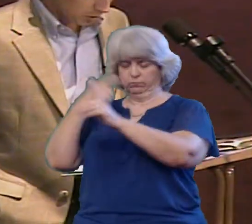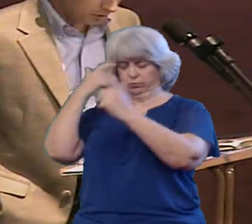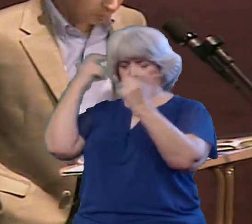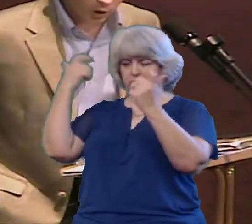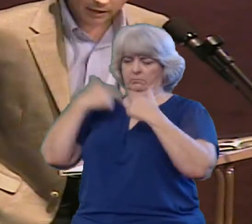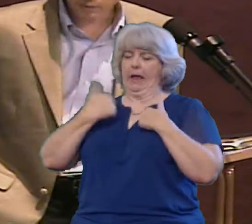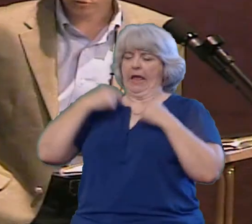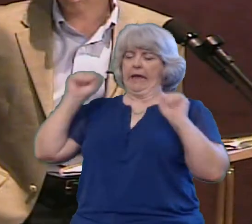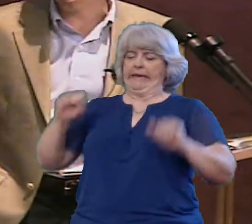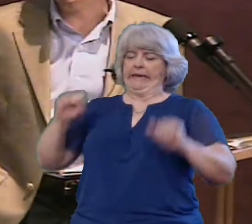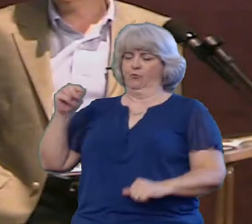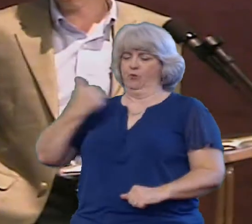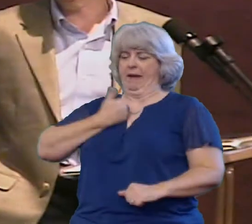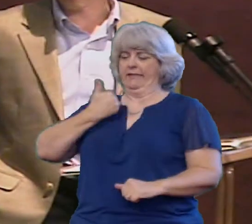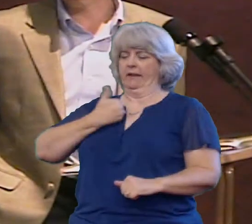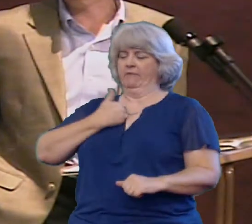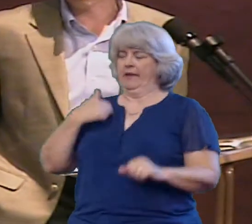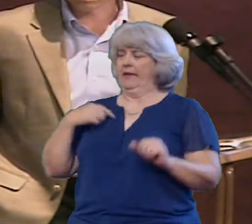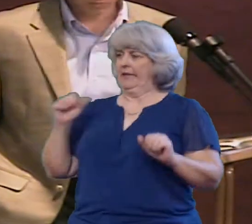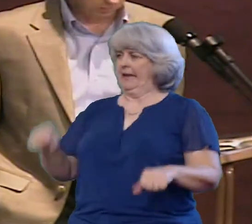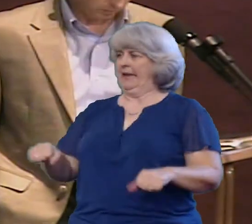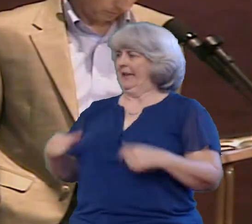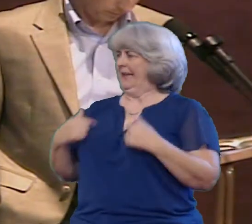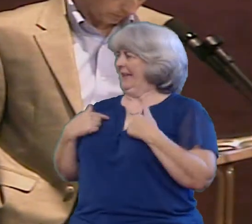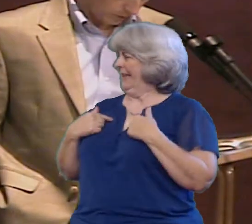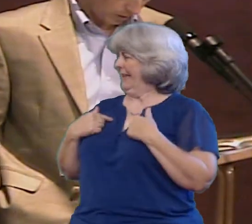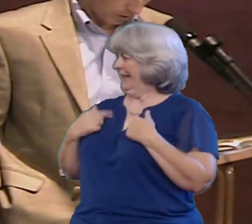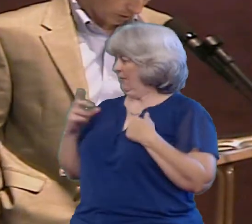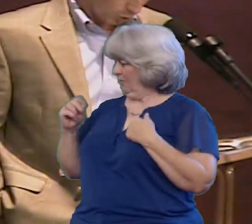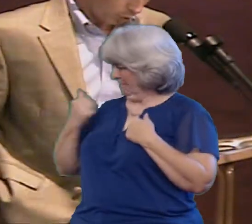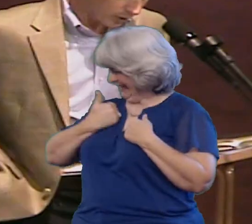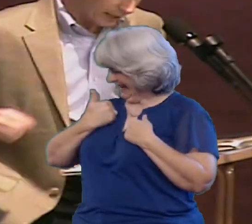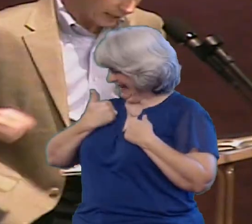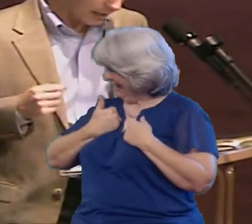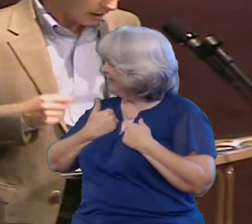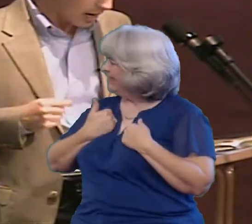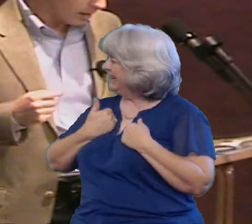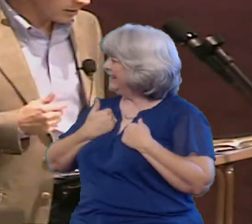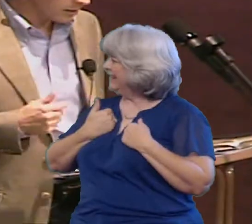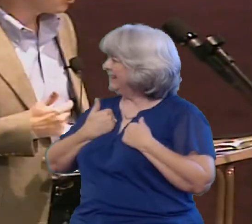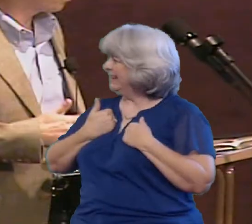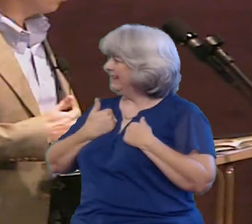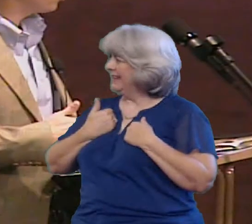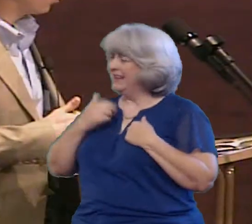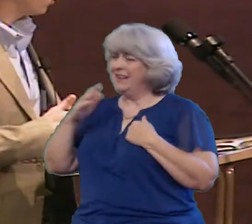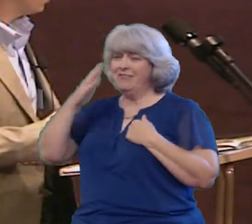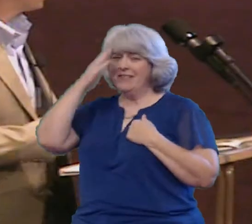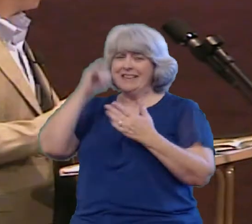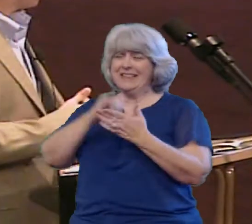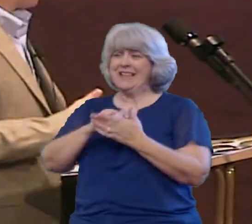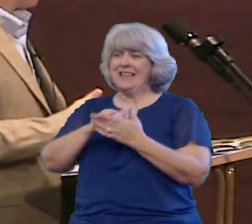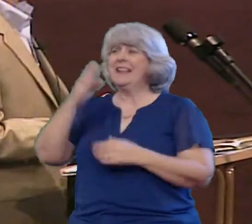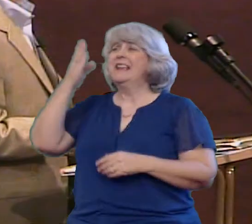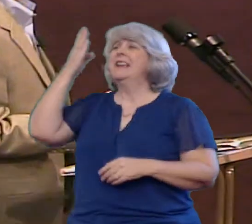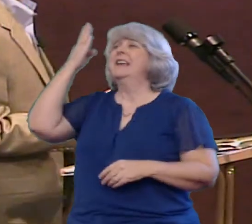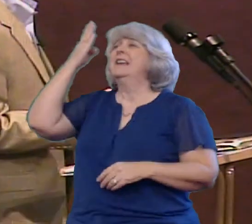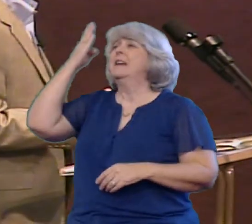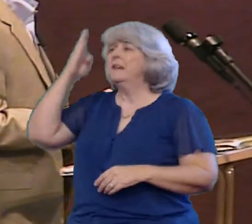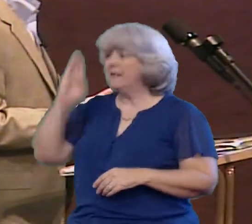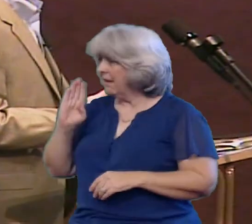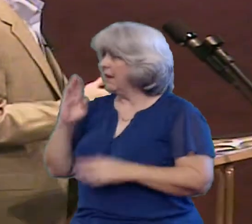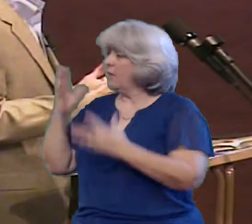You see pride keeps us from overcoming obstacles We forget that God desires a personal relationship with all of us